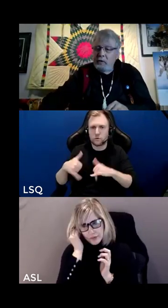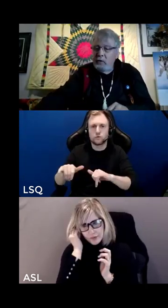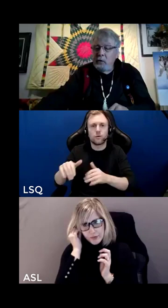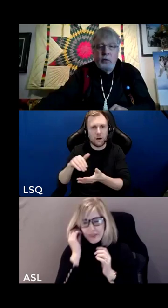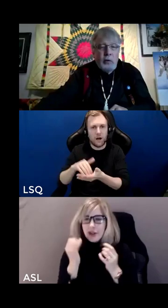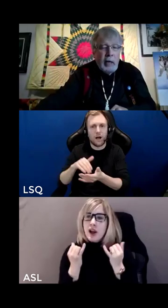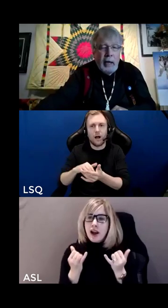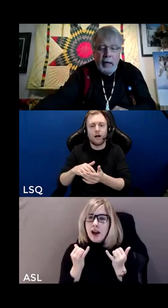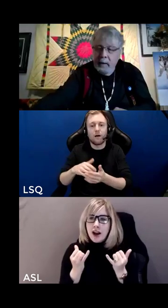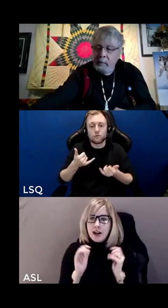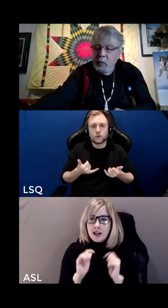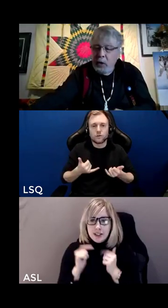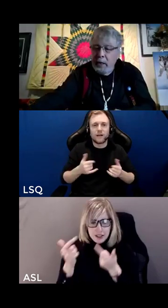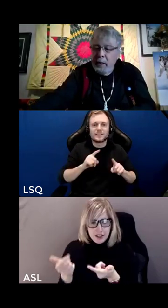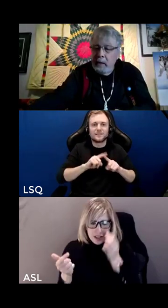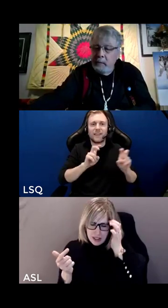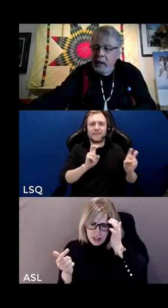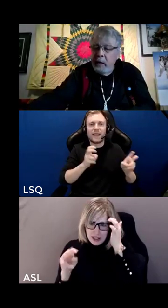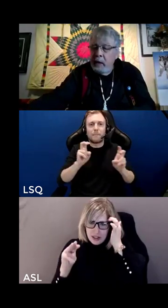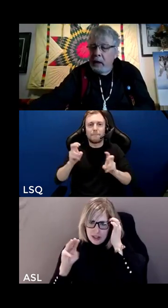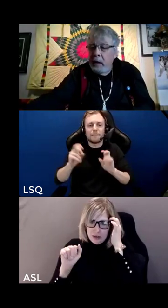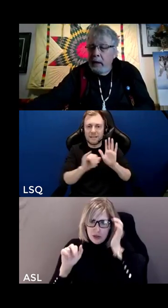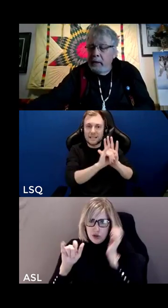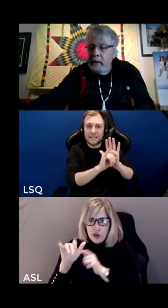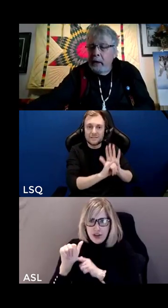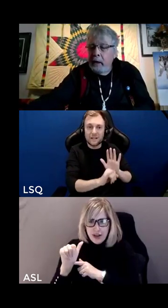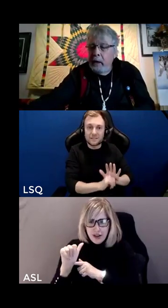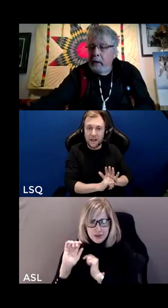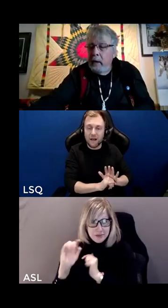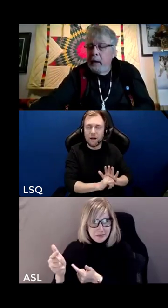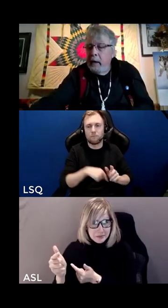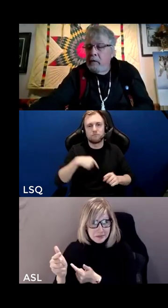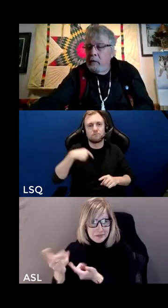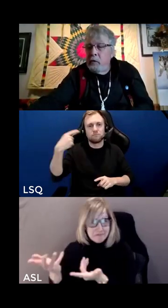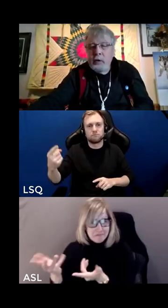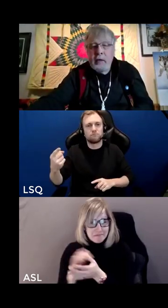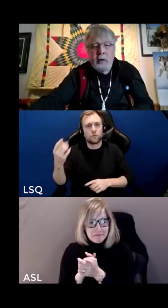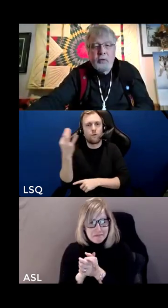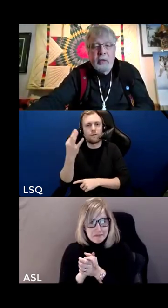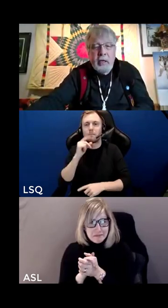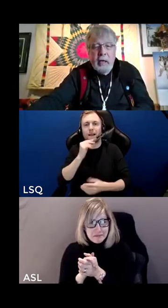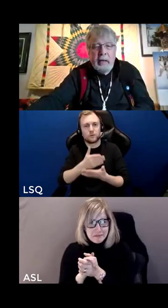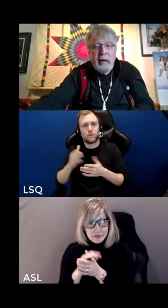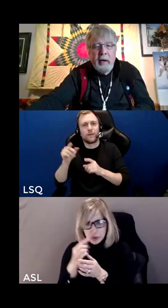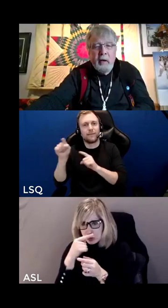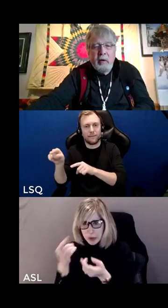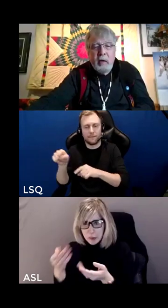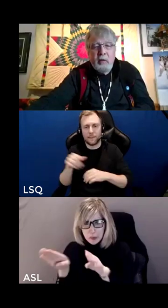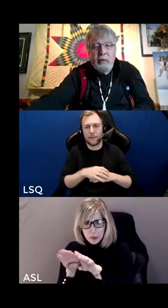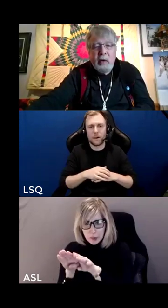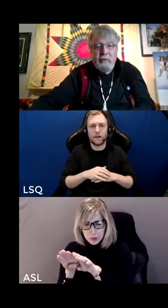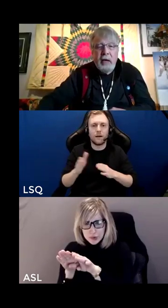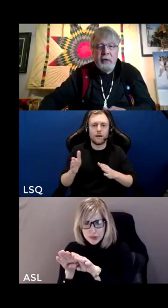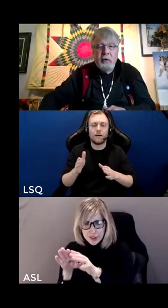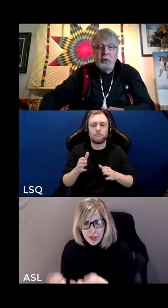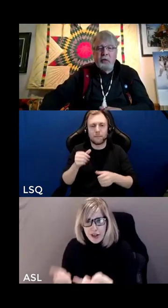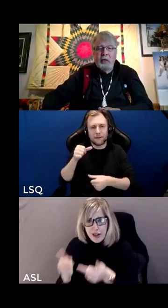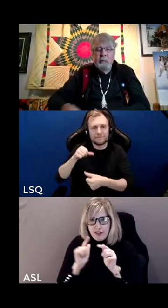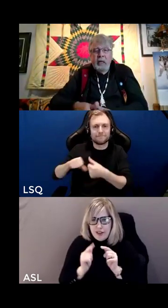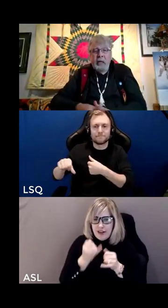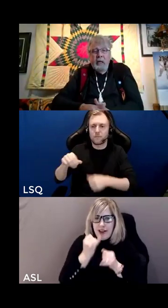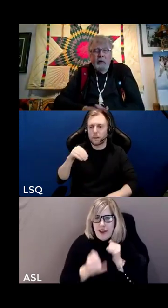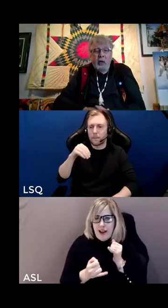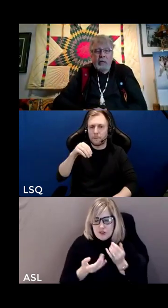it over to uh maria uh to do the closing and then i'll i'll do a very final